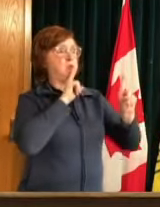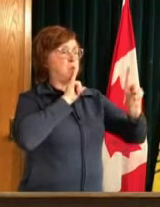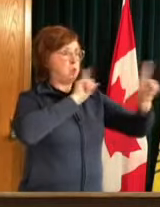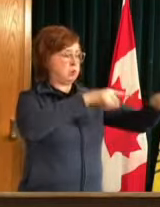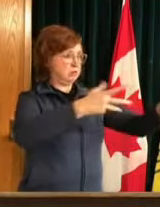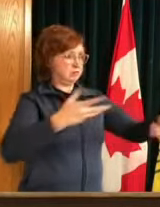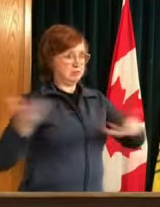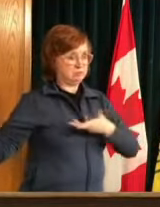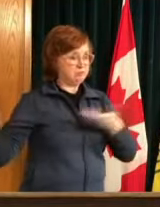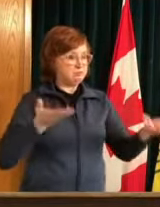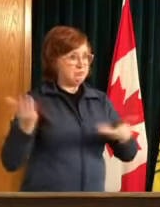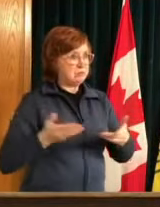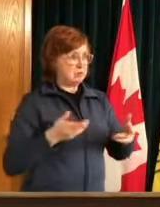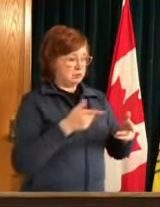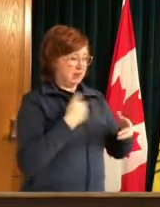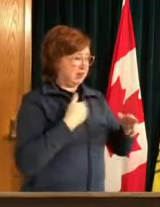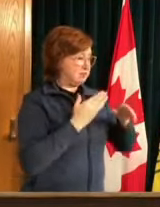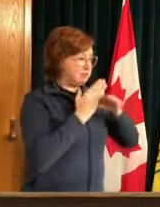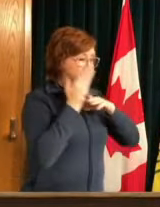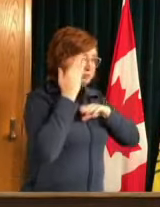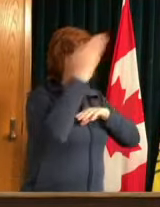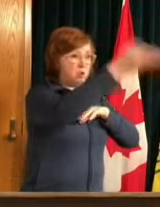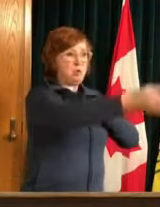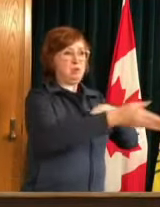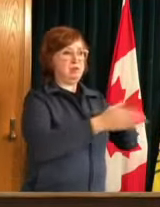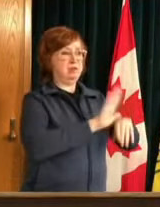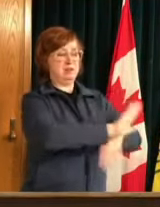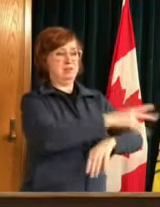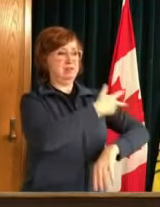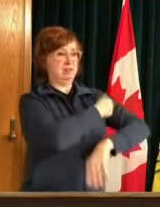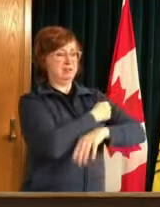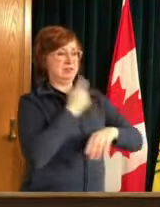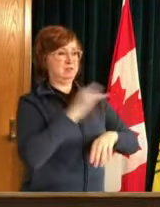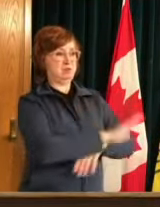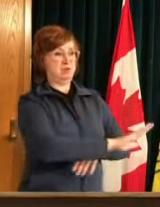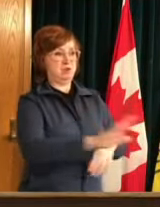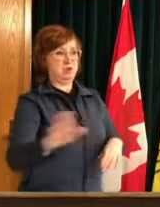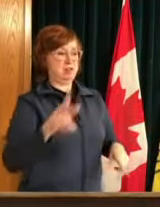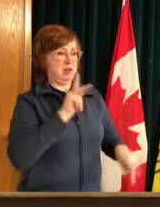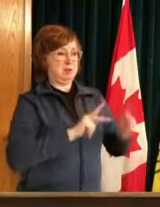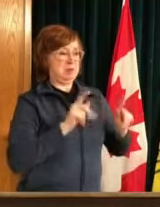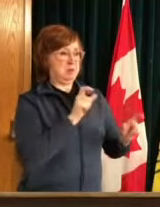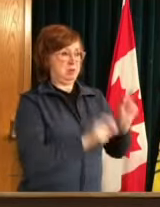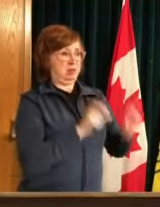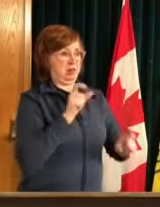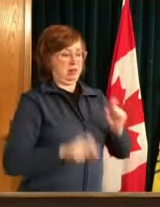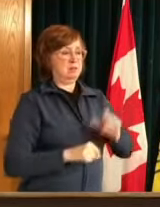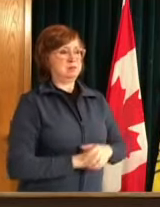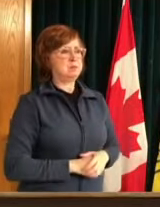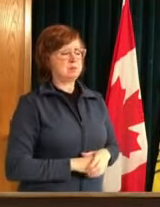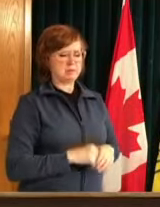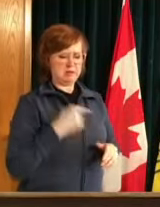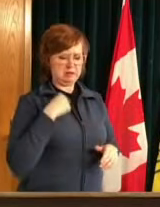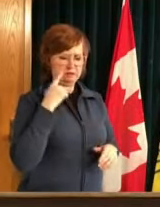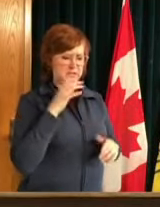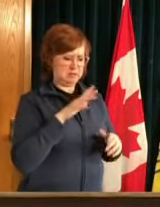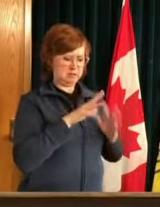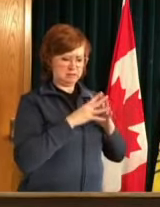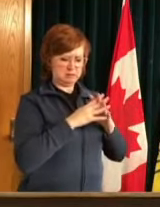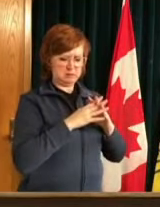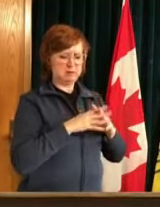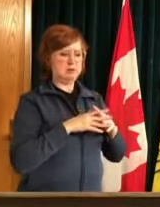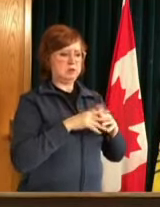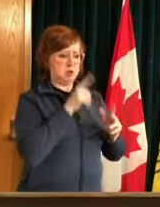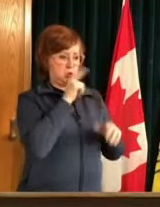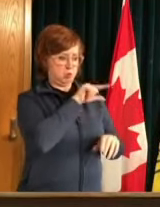vaccines per person than than we do here in canada as everyone in the us now is over the age of i believe it's 18 is eligible